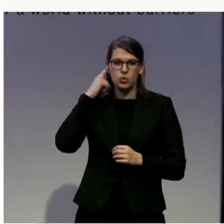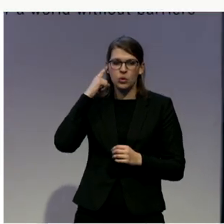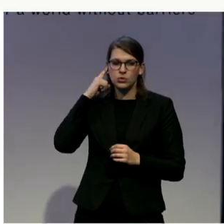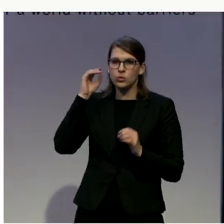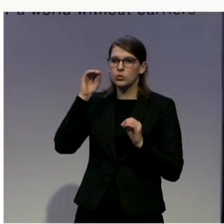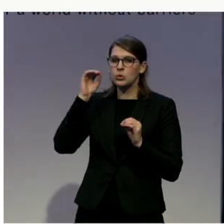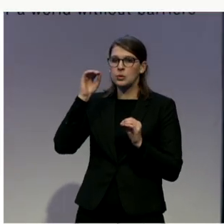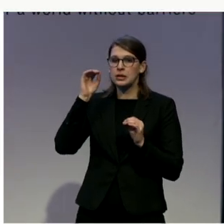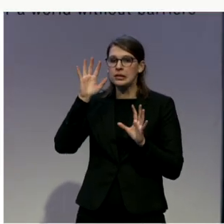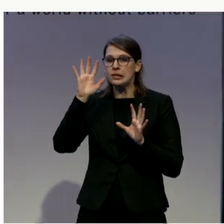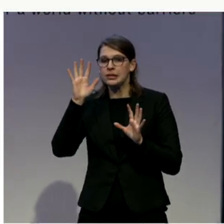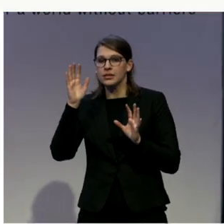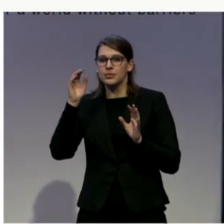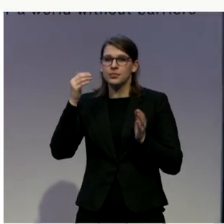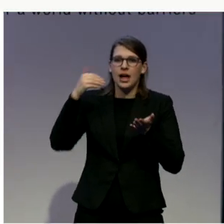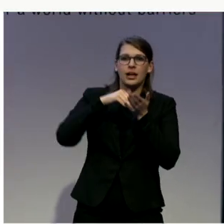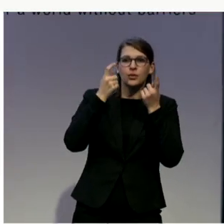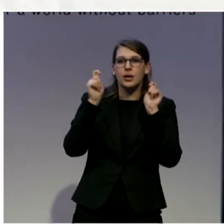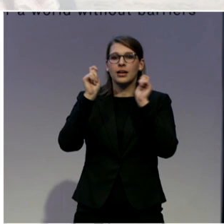Could we try it with sound? That would be good.